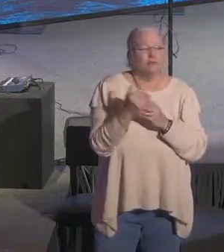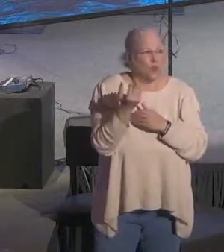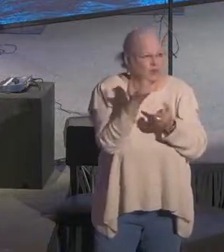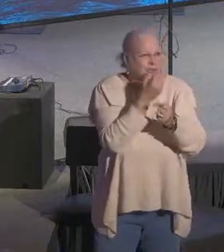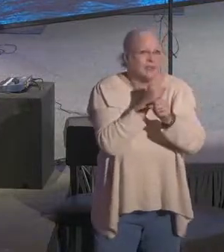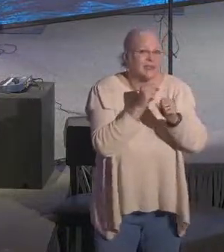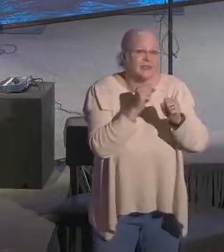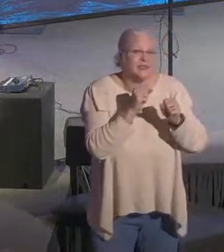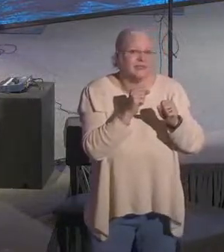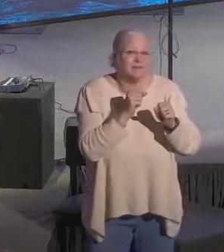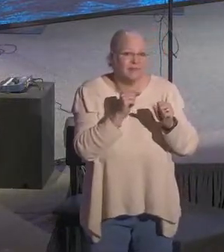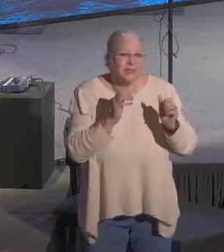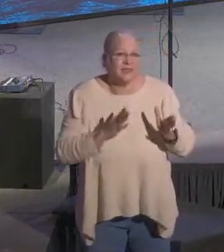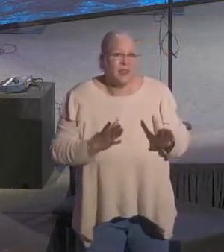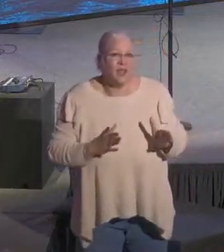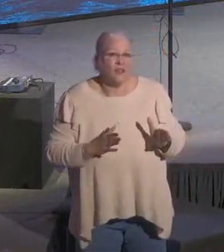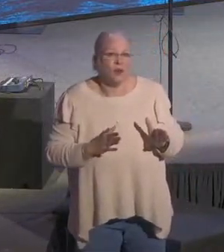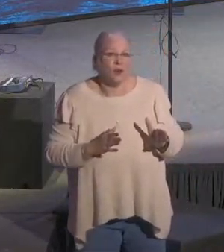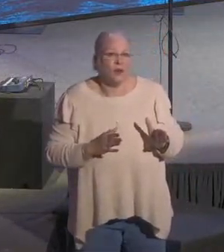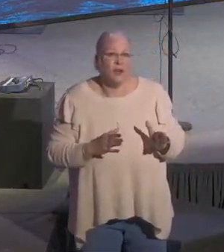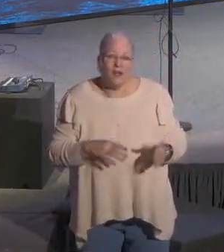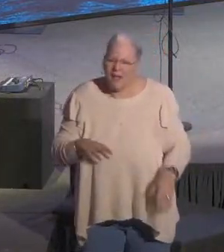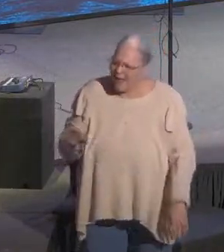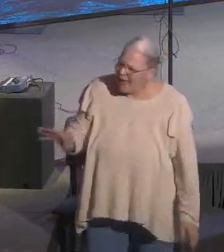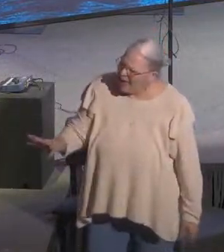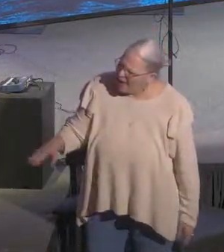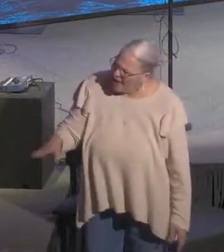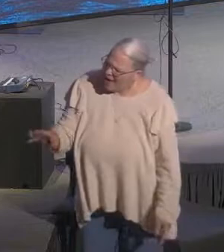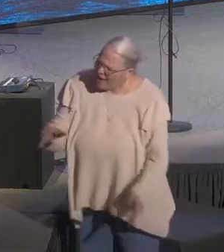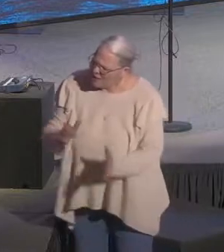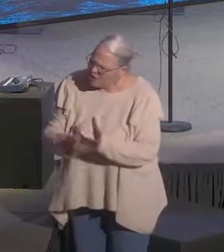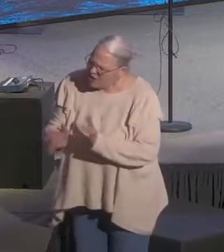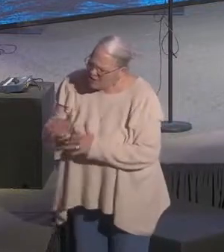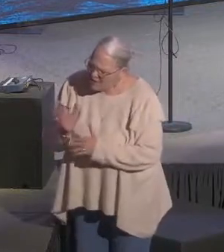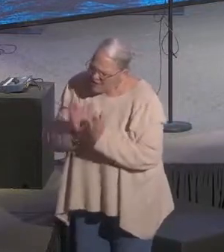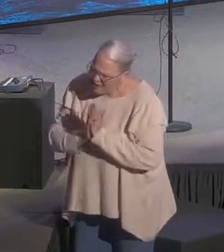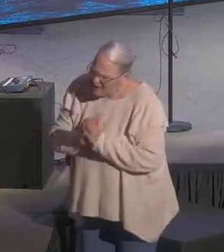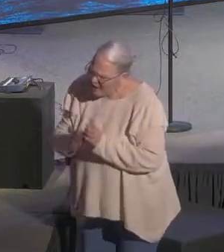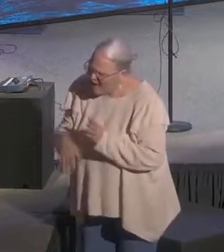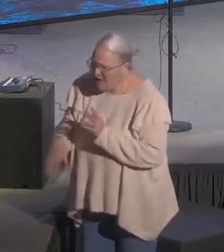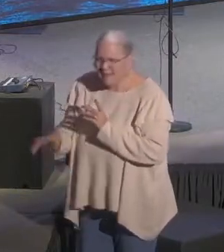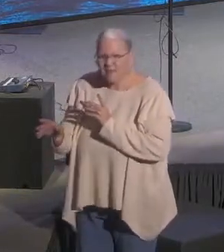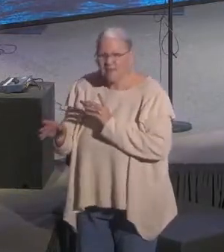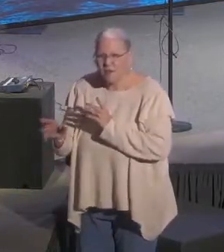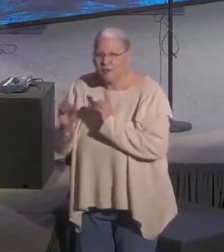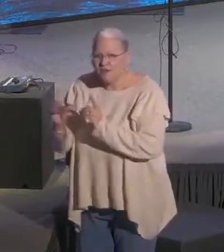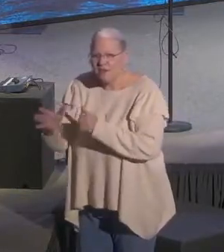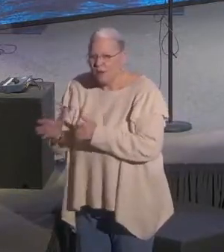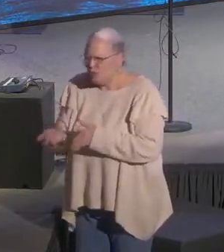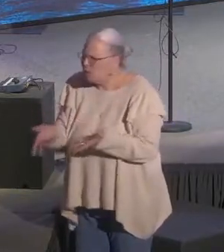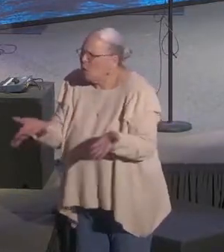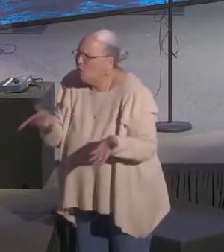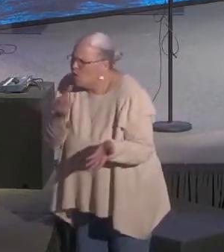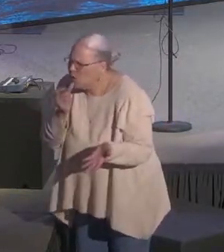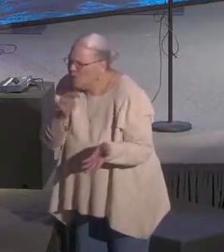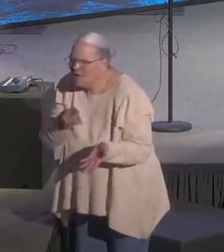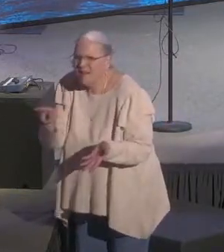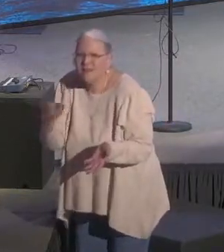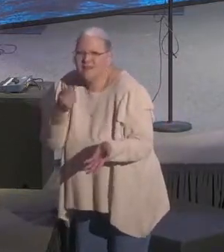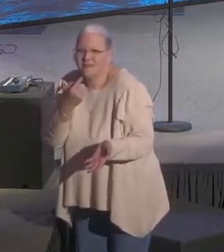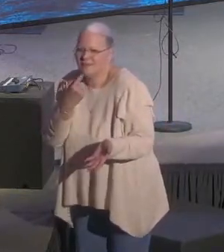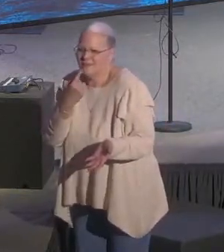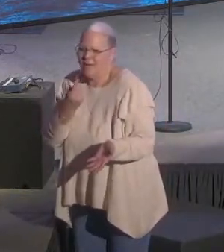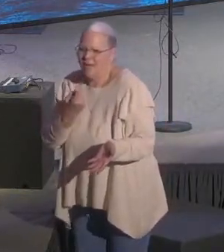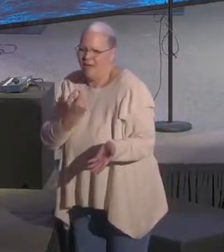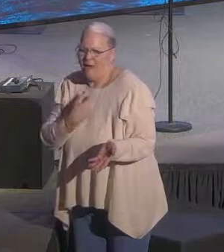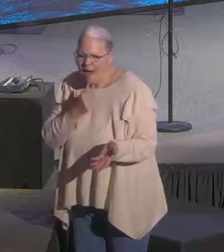Ask his disciples, who do people say that I am? And I want to pick up this conversation in verse 15. And Jesus says this to